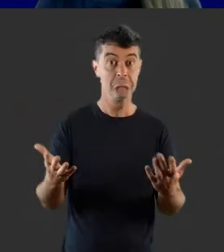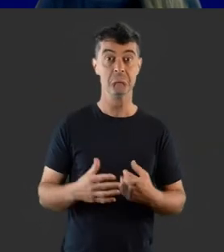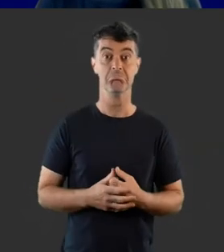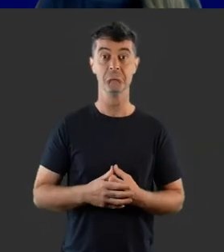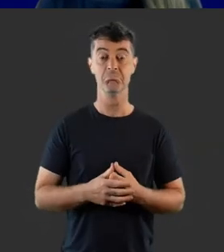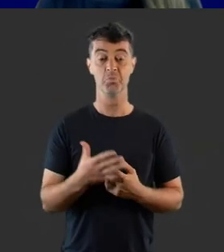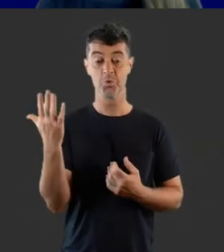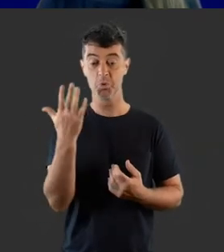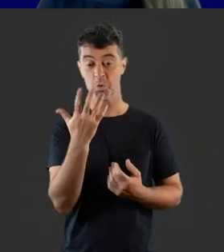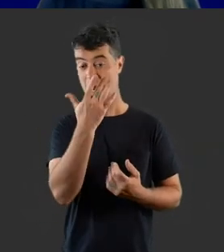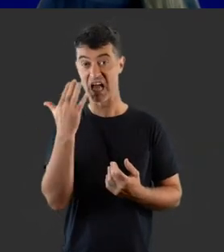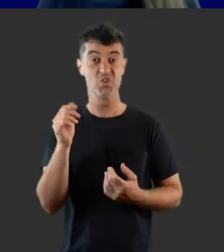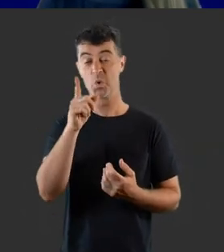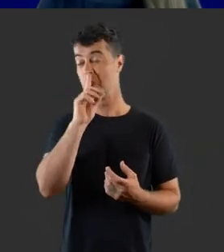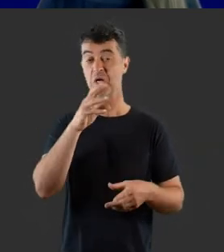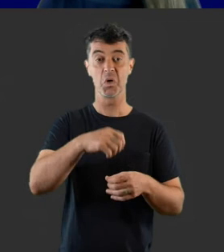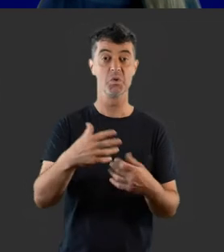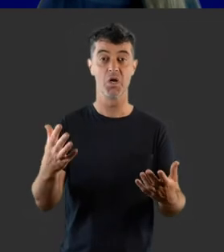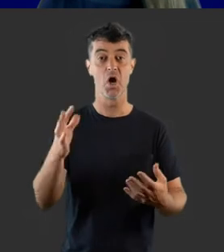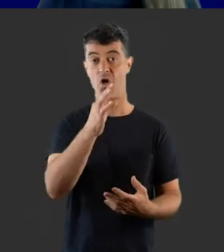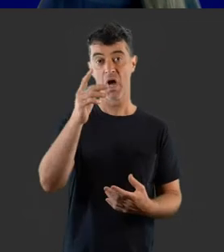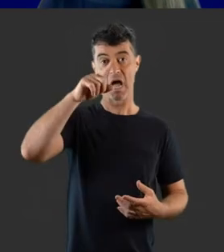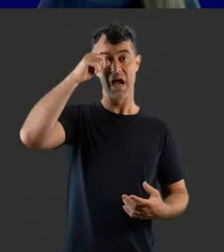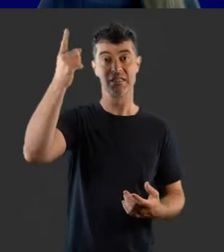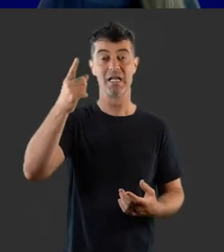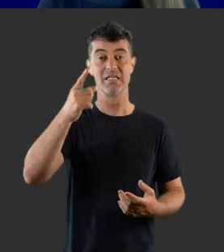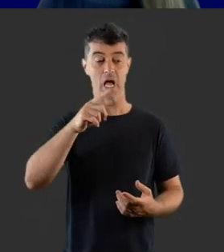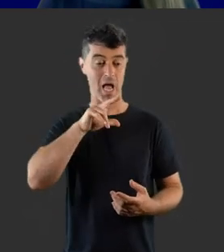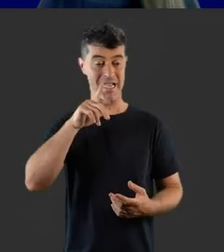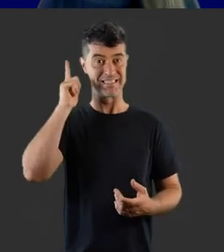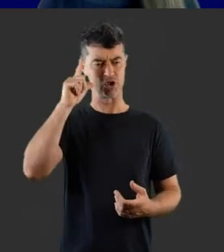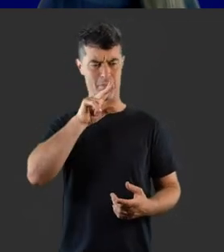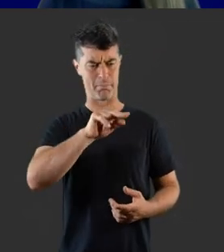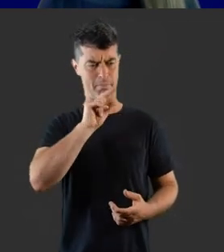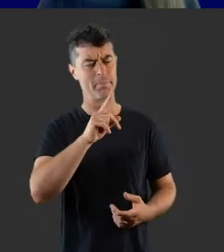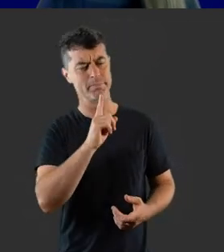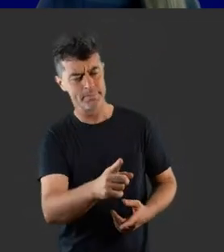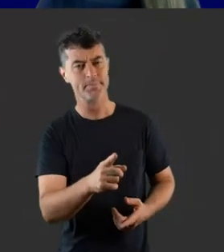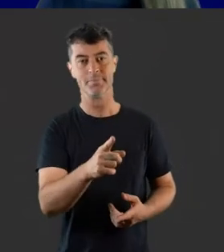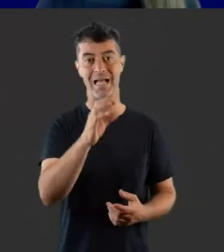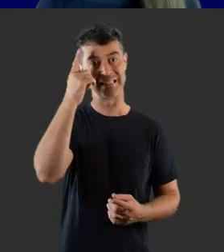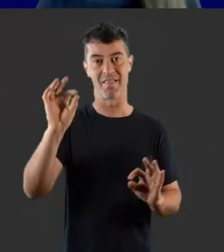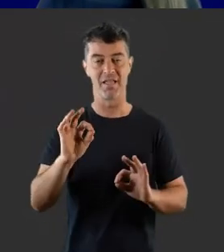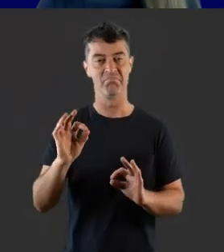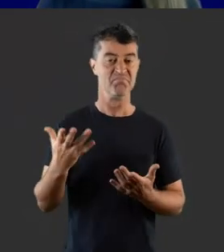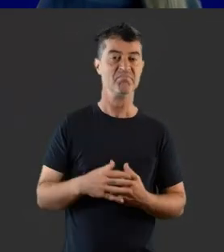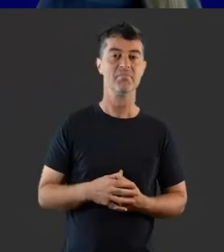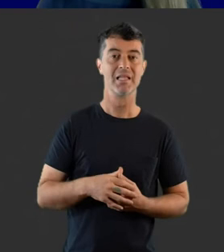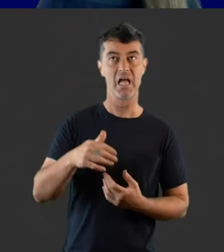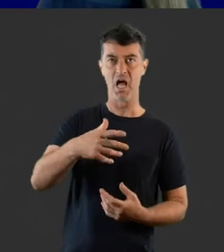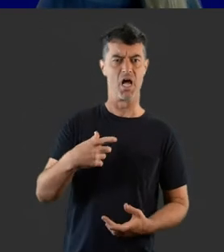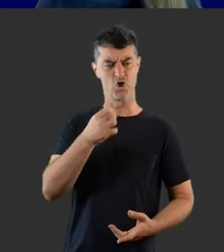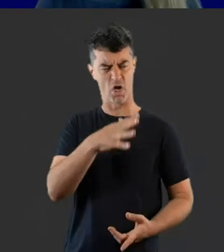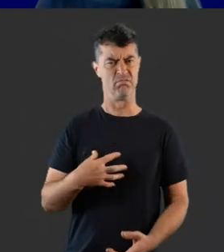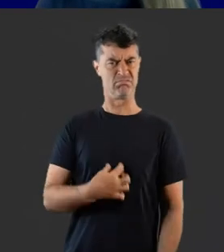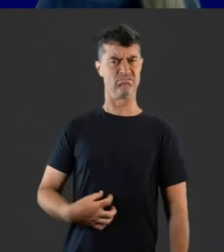Possible signs of hearing loss in a school-aged child could include not understanding spoken instructions, experience of frustration